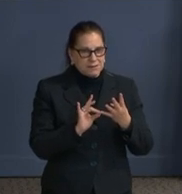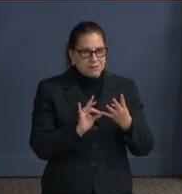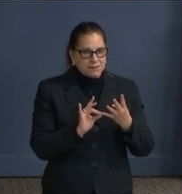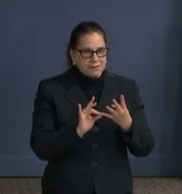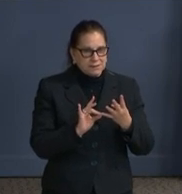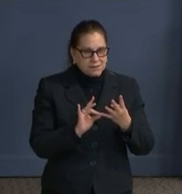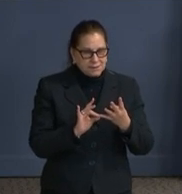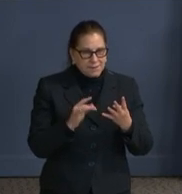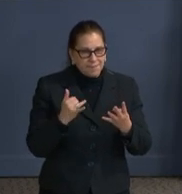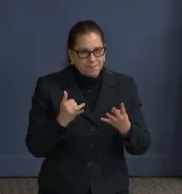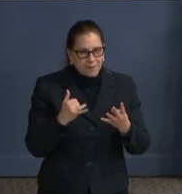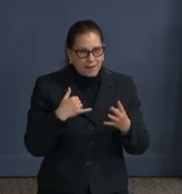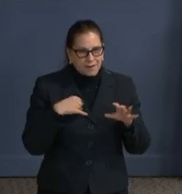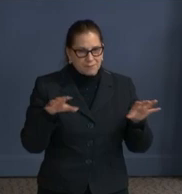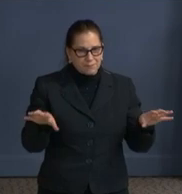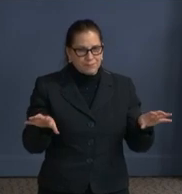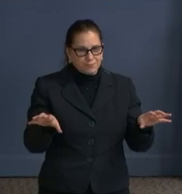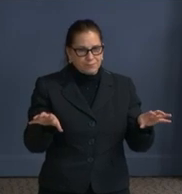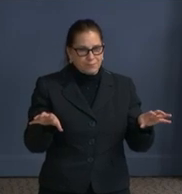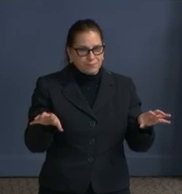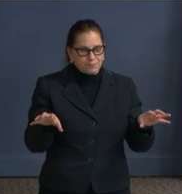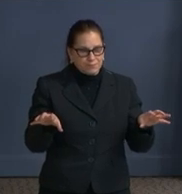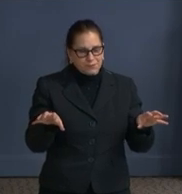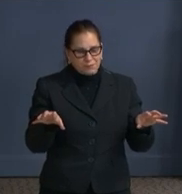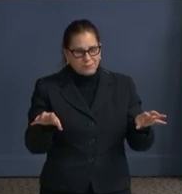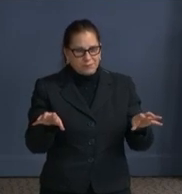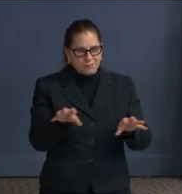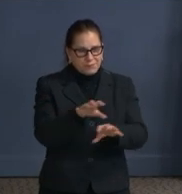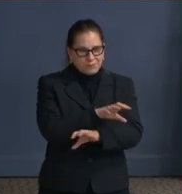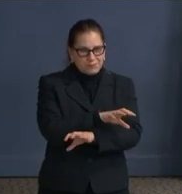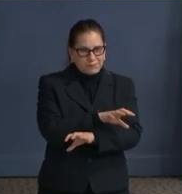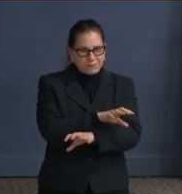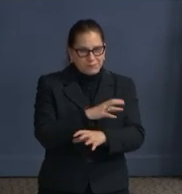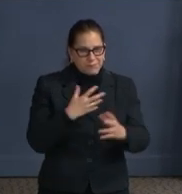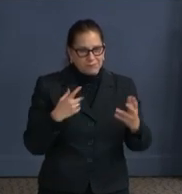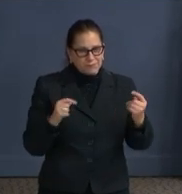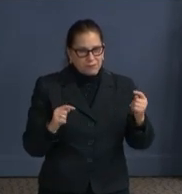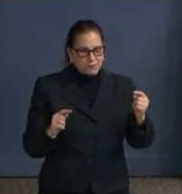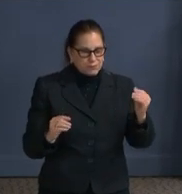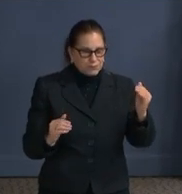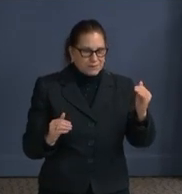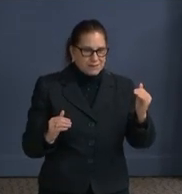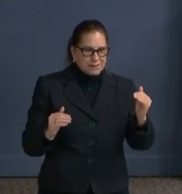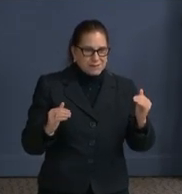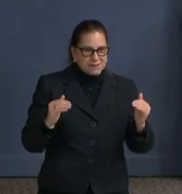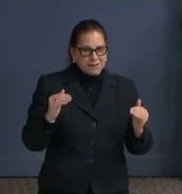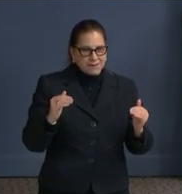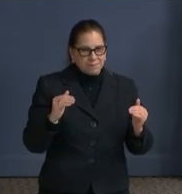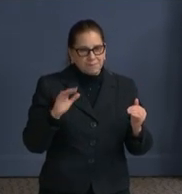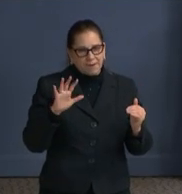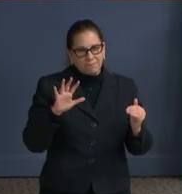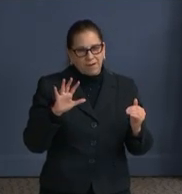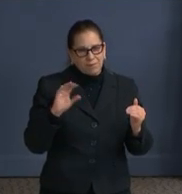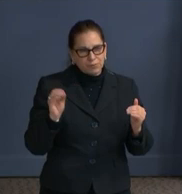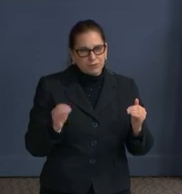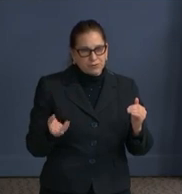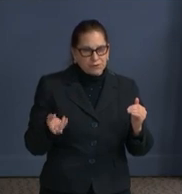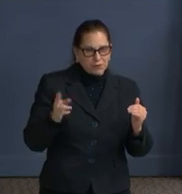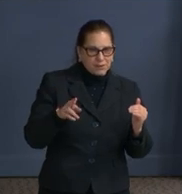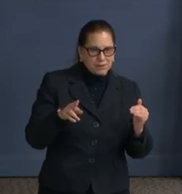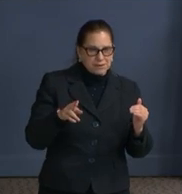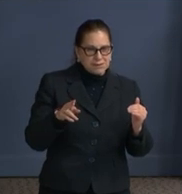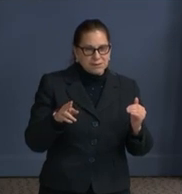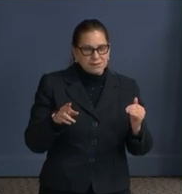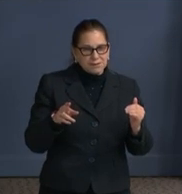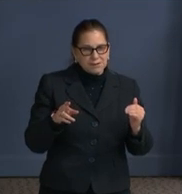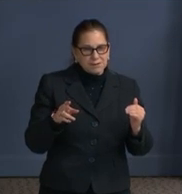gone to residents in wards five, seven, and eight, I mean one, four, five, seven, and eight, and 49.5% of appointments have gone to residents in